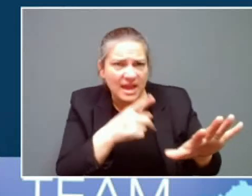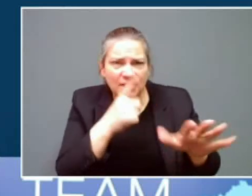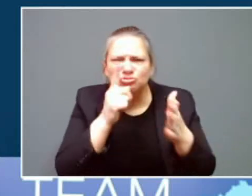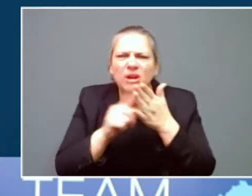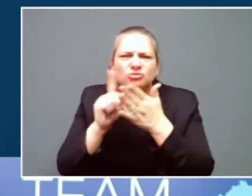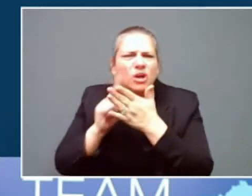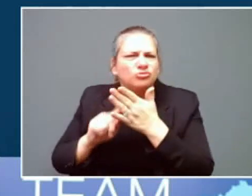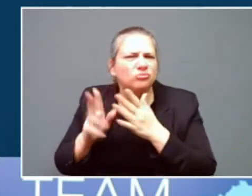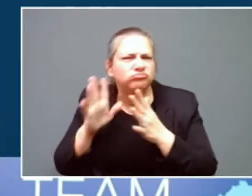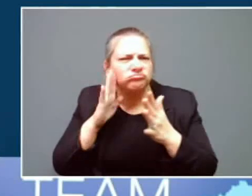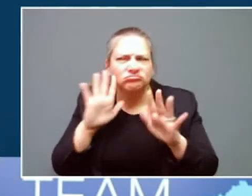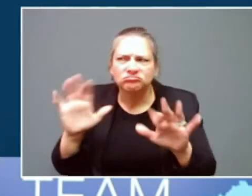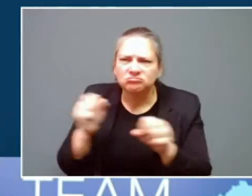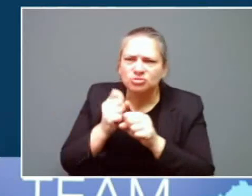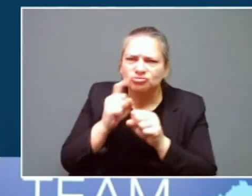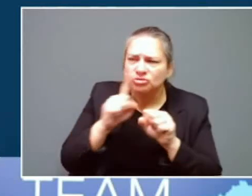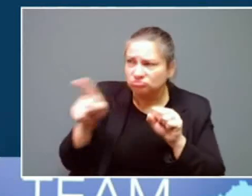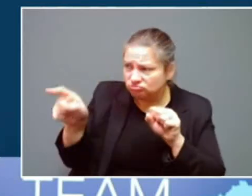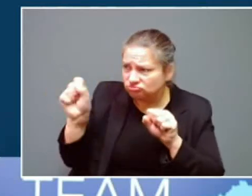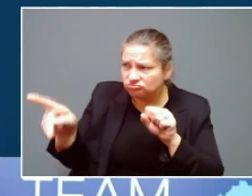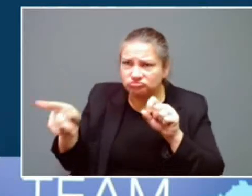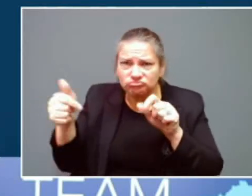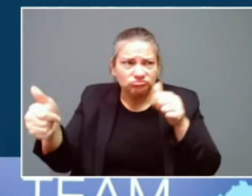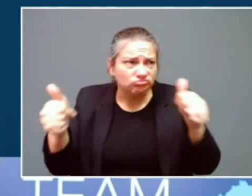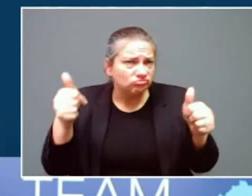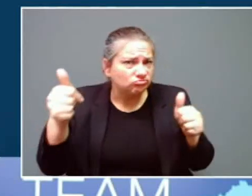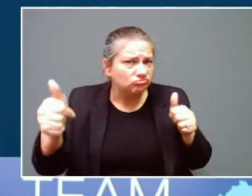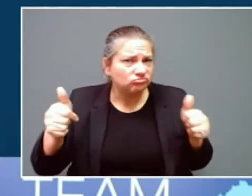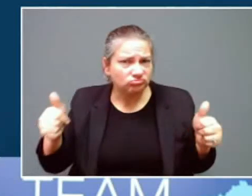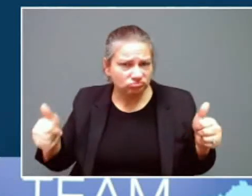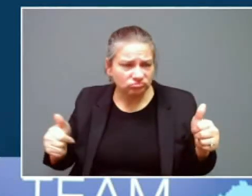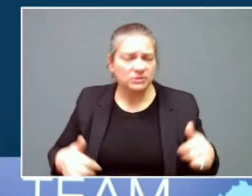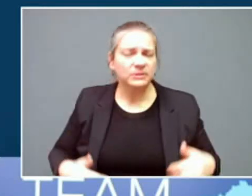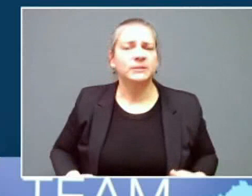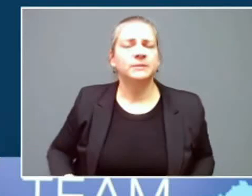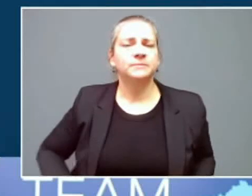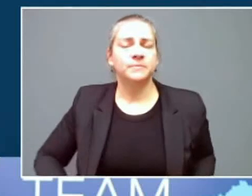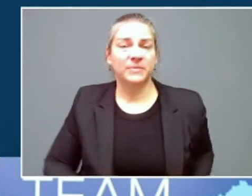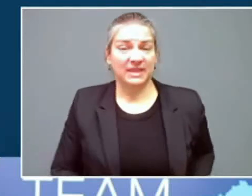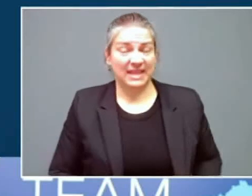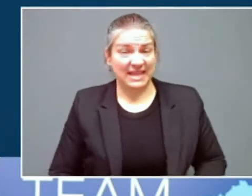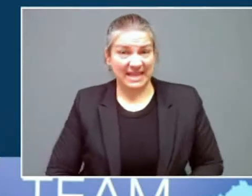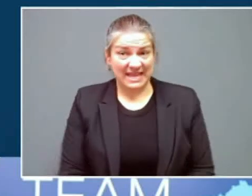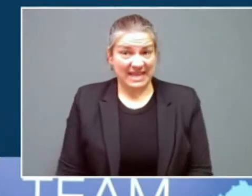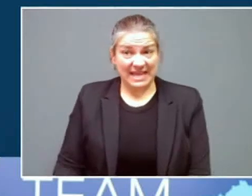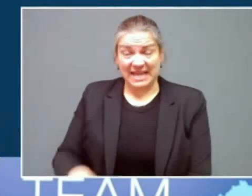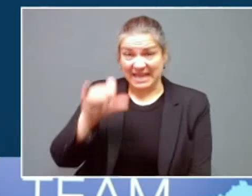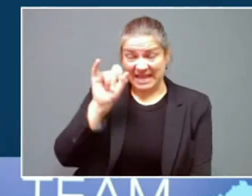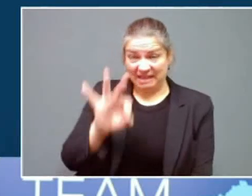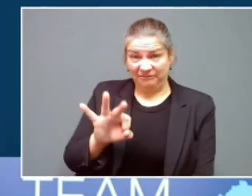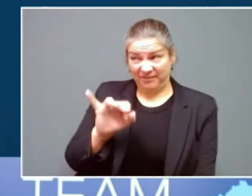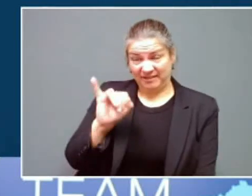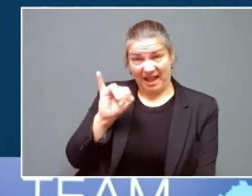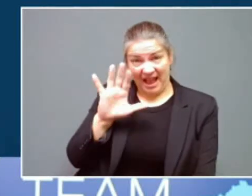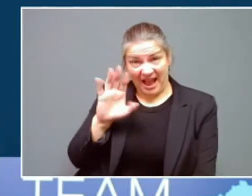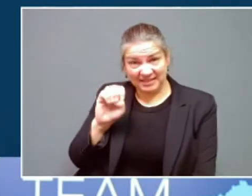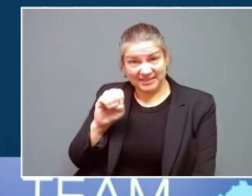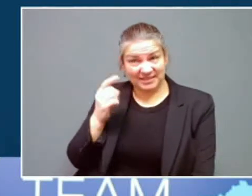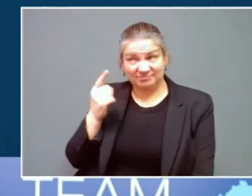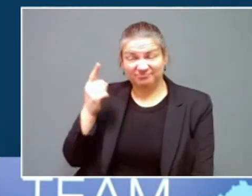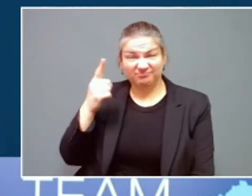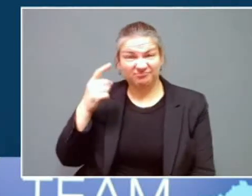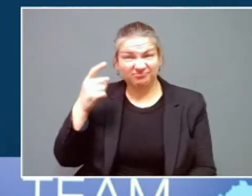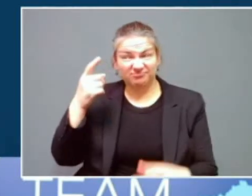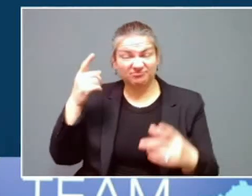okay at the time. If you're caught in a vehicle during the ice storm, it is imperative that you take